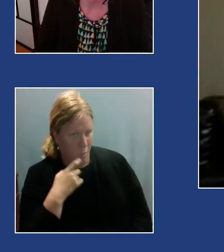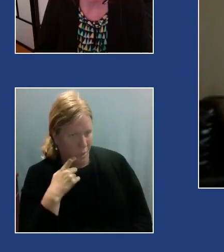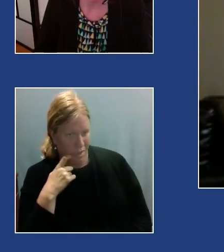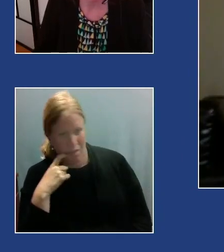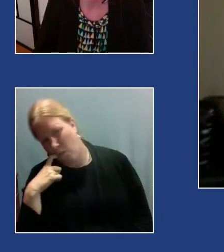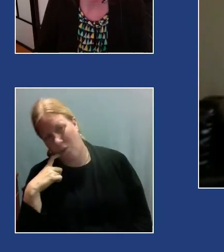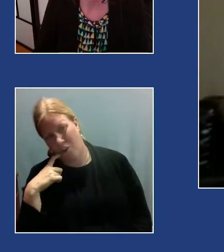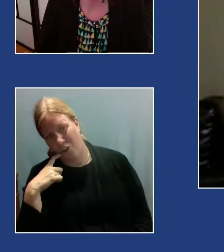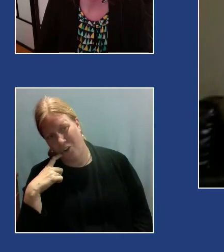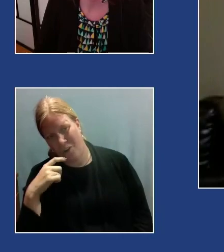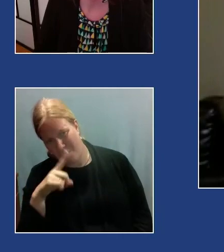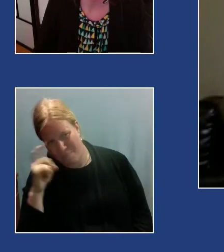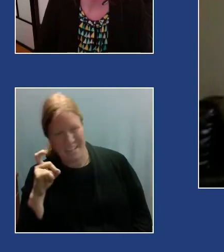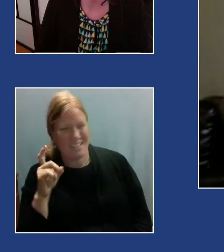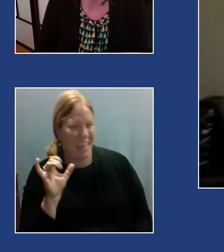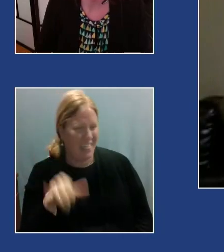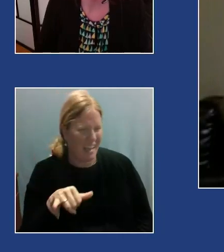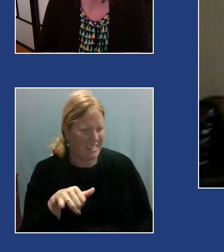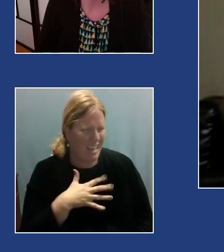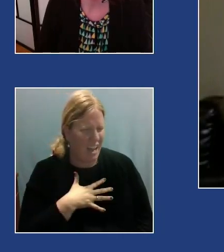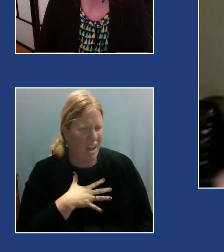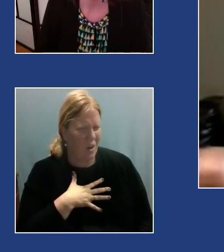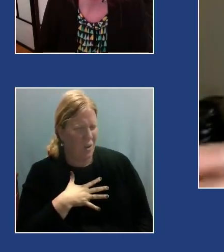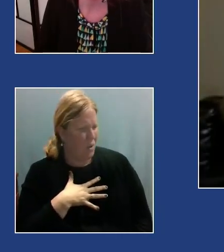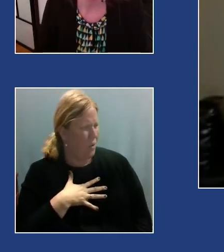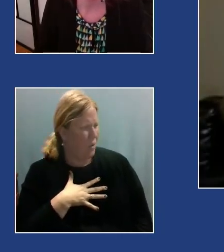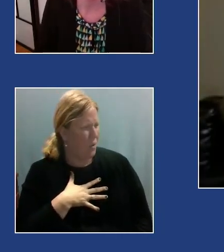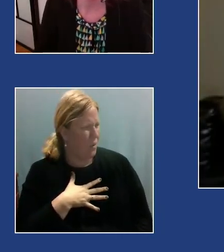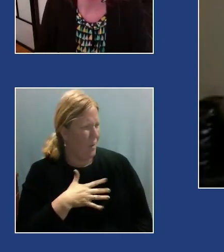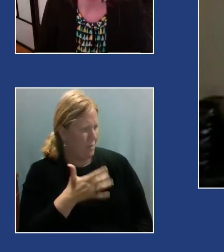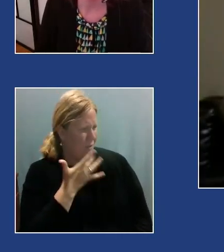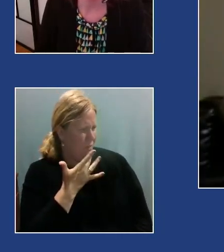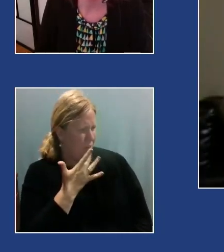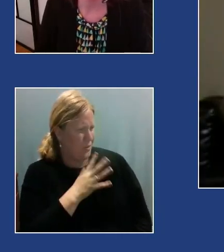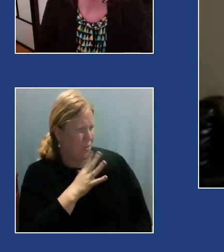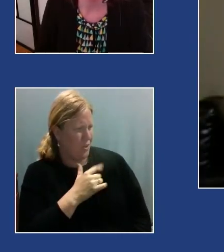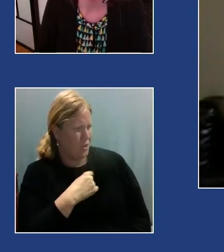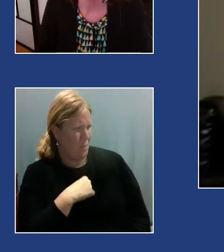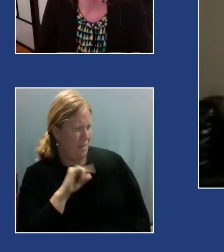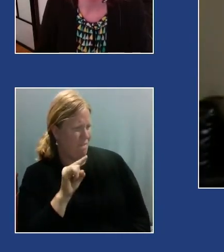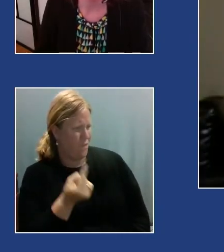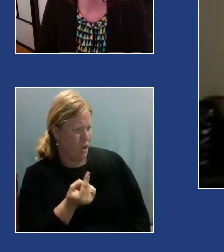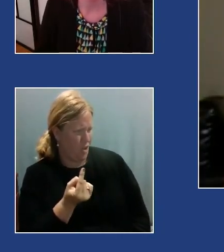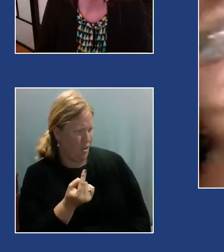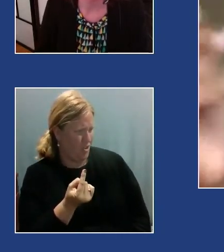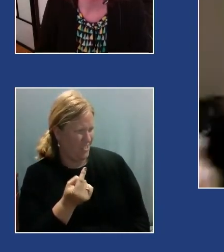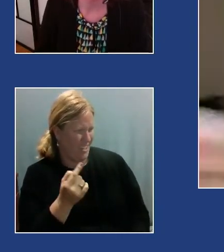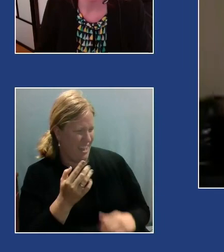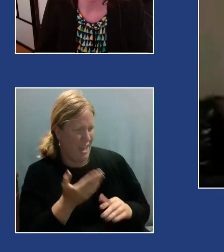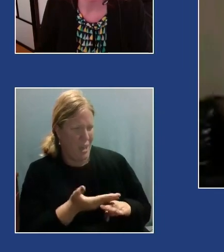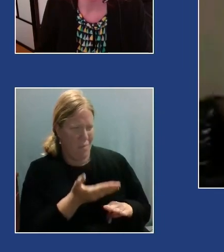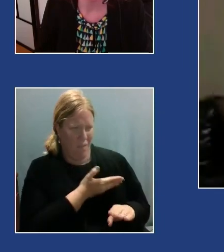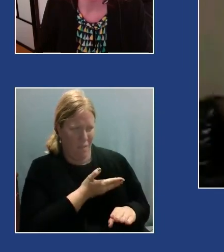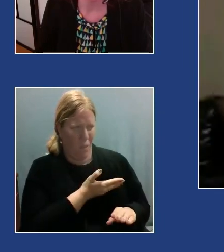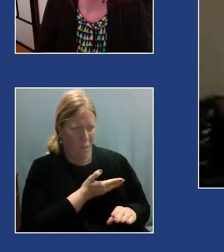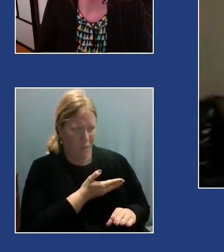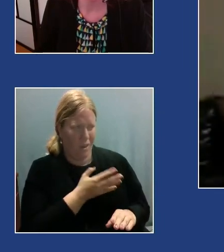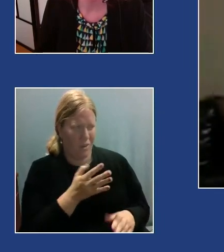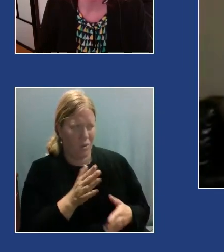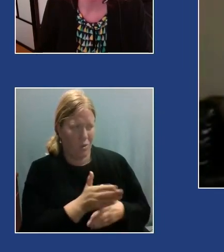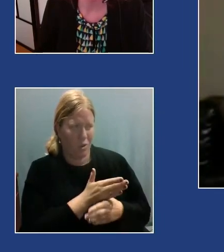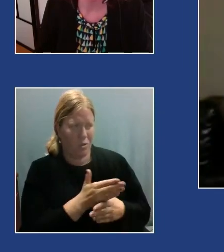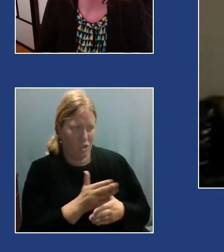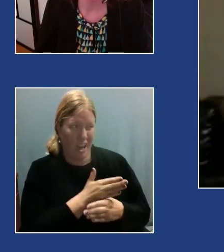that's connected to her view that like, oh, well, I'd rather you talk to me first before you go and share our